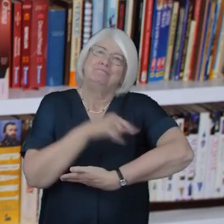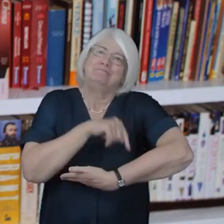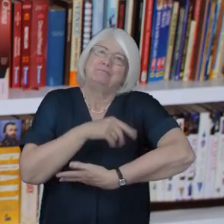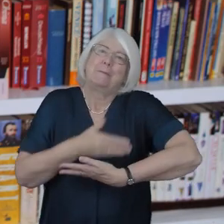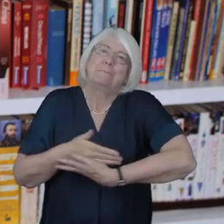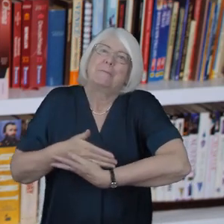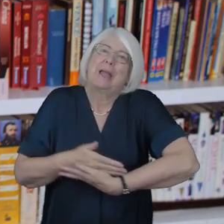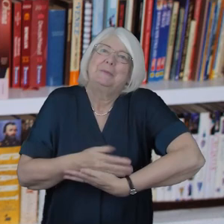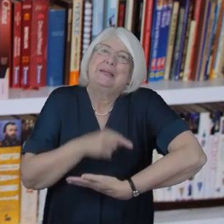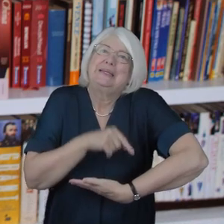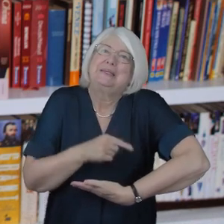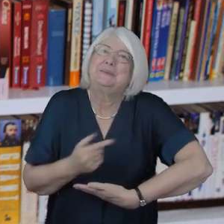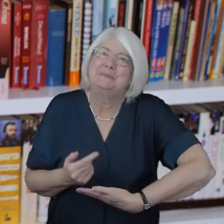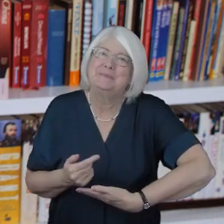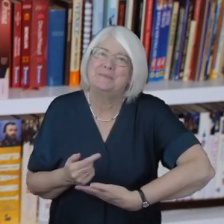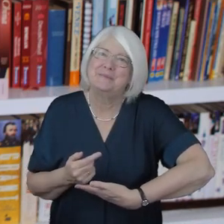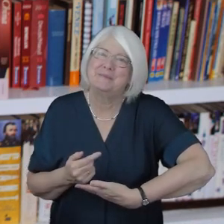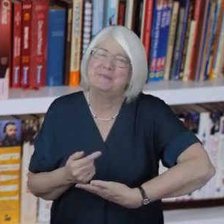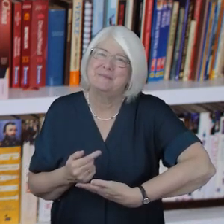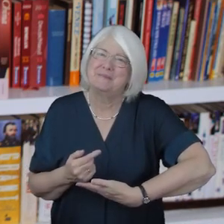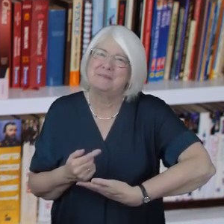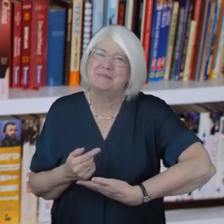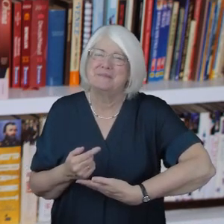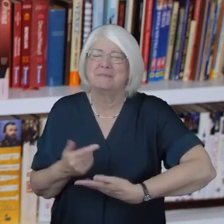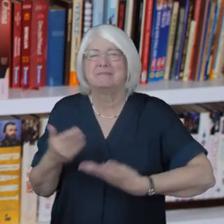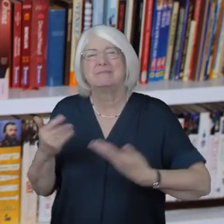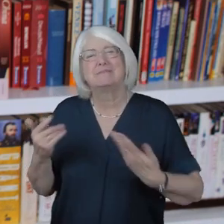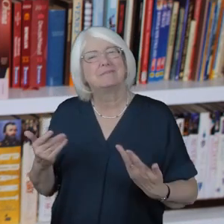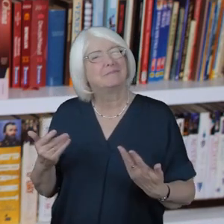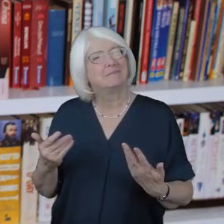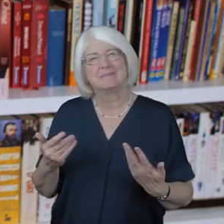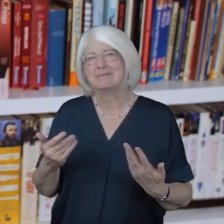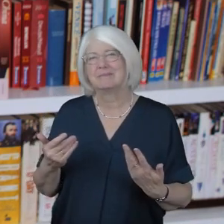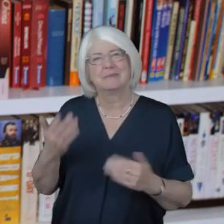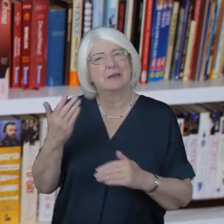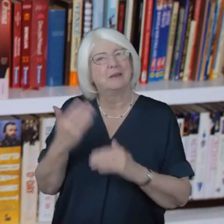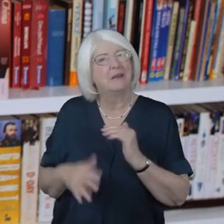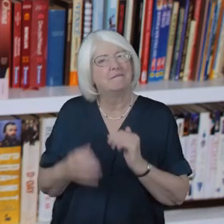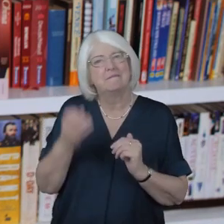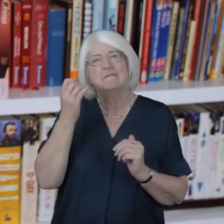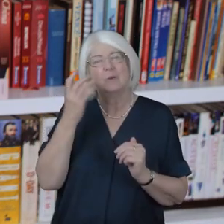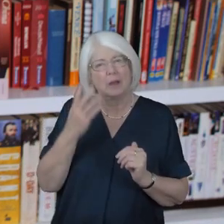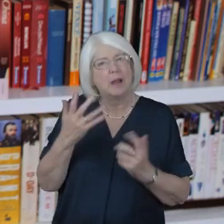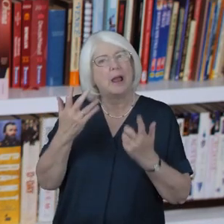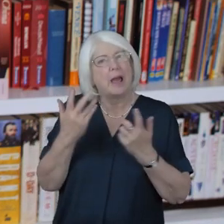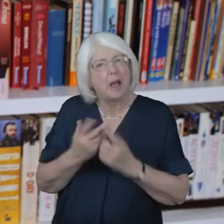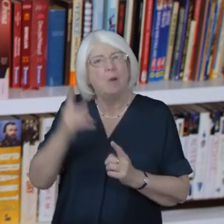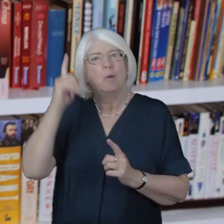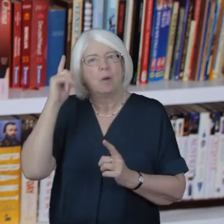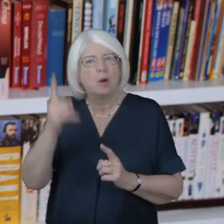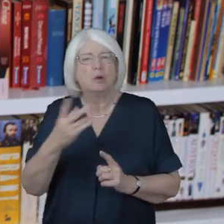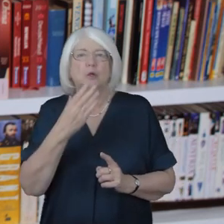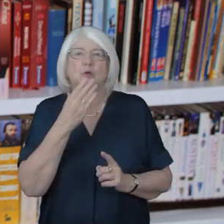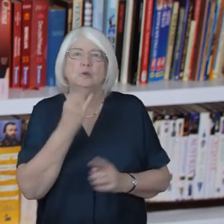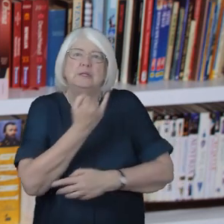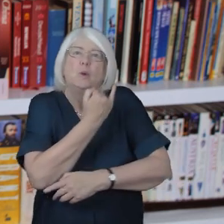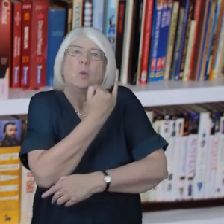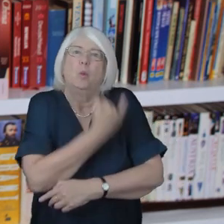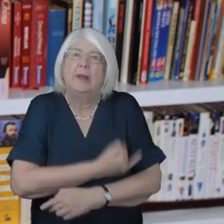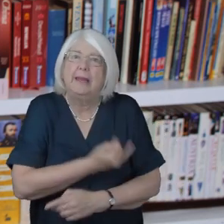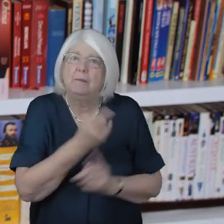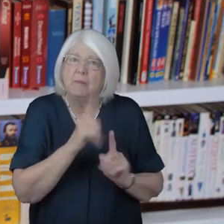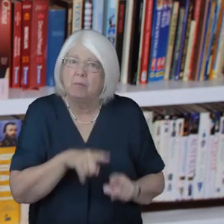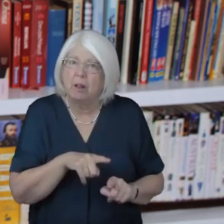helpless tiny baby let's never forget how God uses the seemingly weak to teach us things